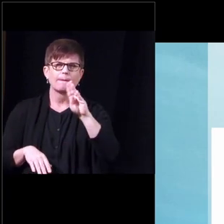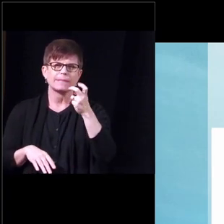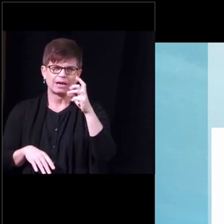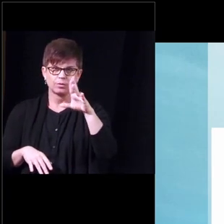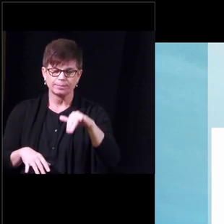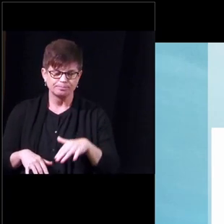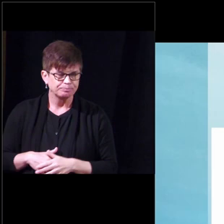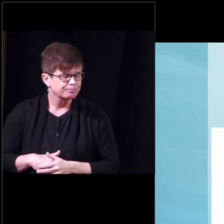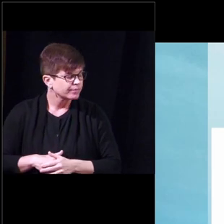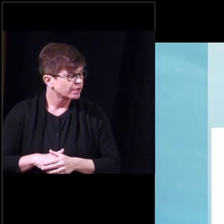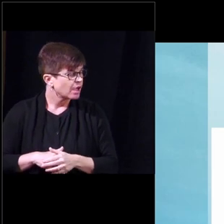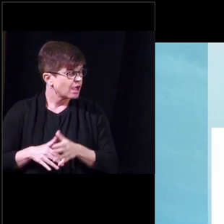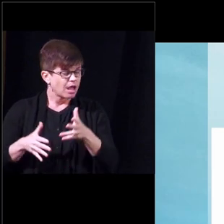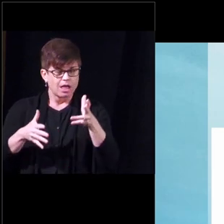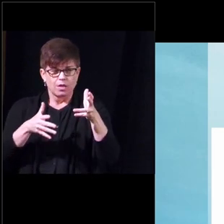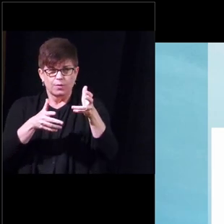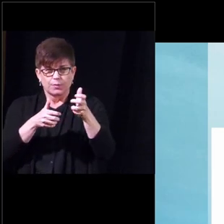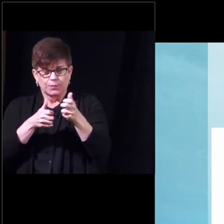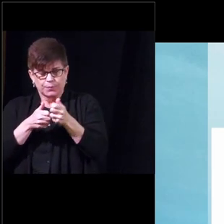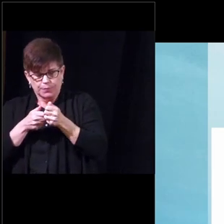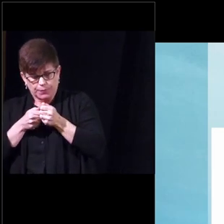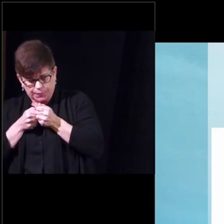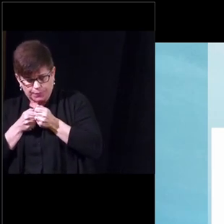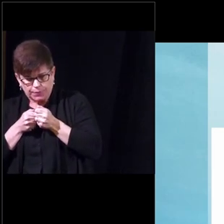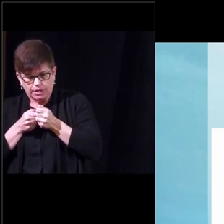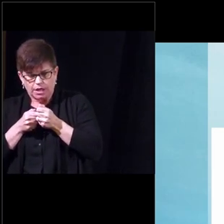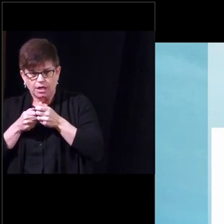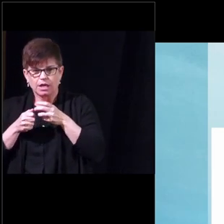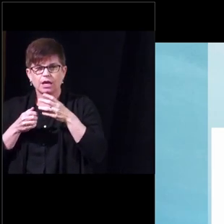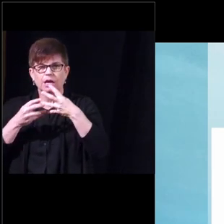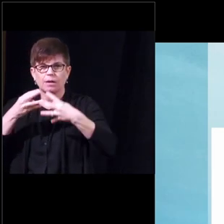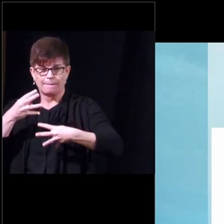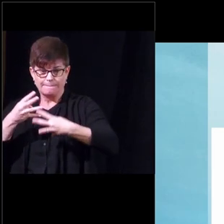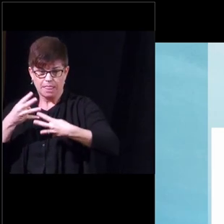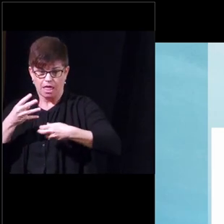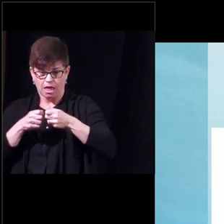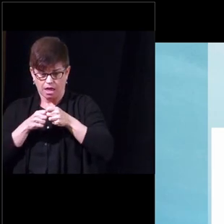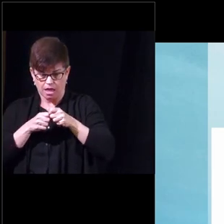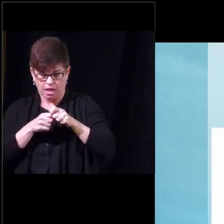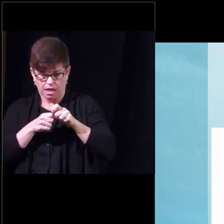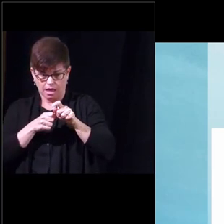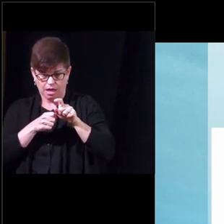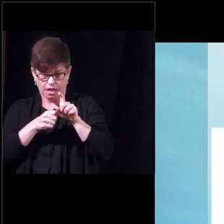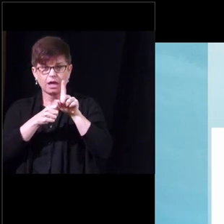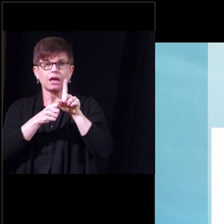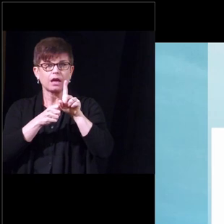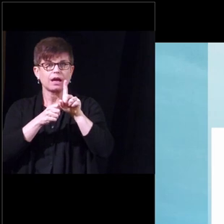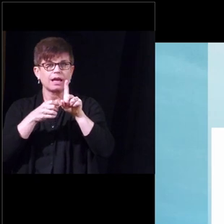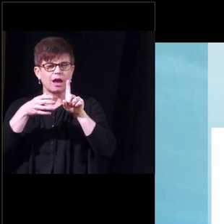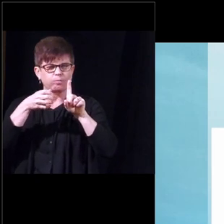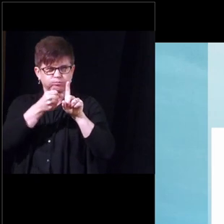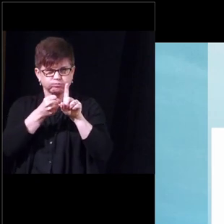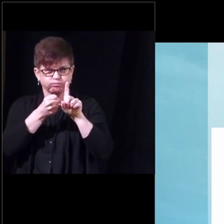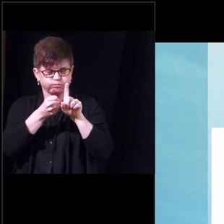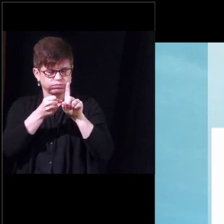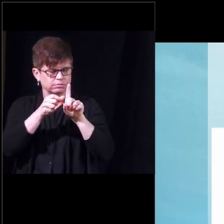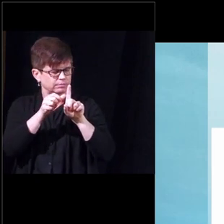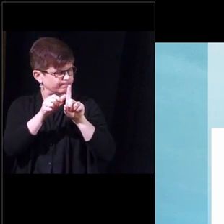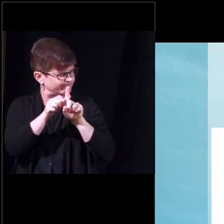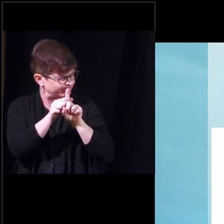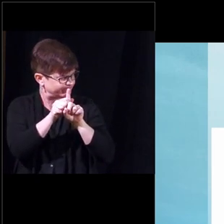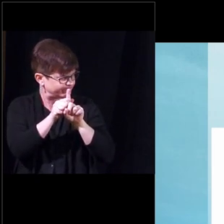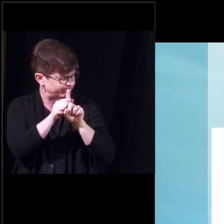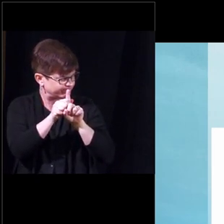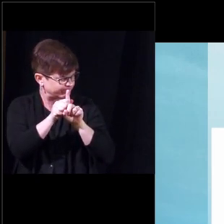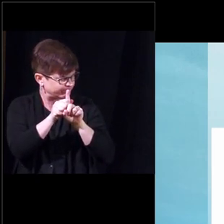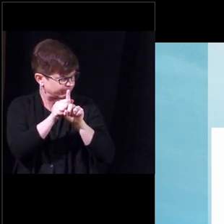the penis and once the penis is erect you have to place this rubber band that constriction device that i mentioned earlier that